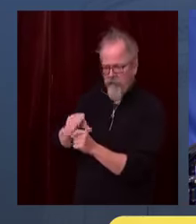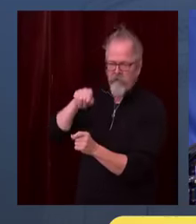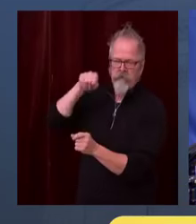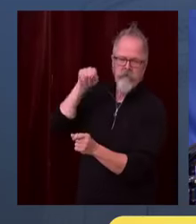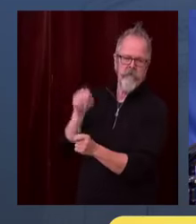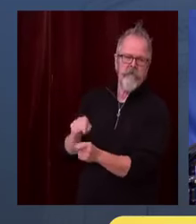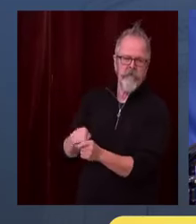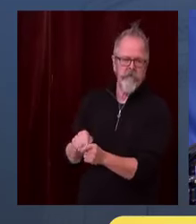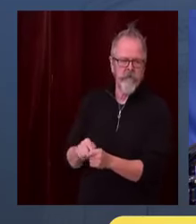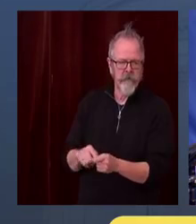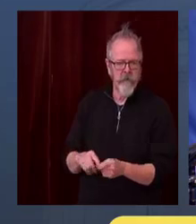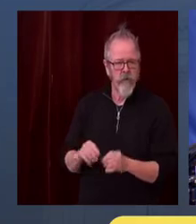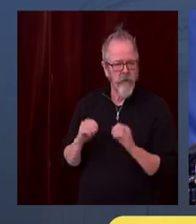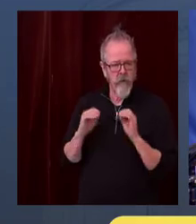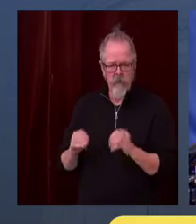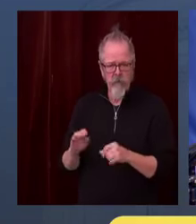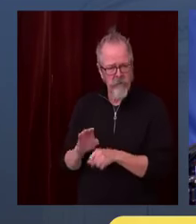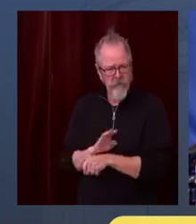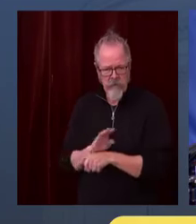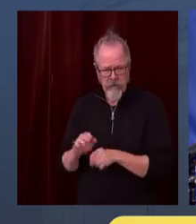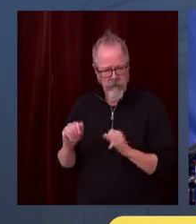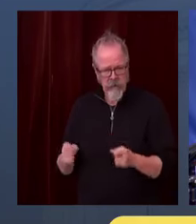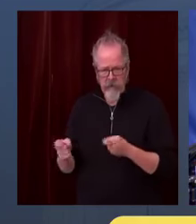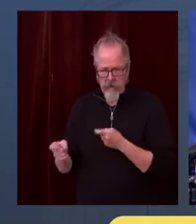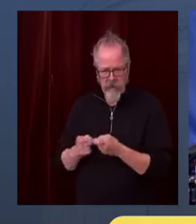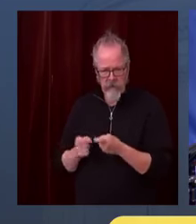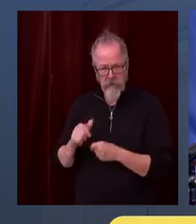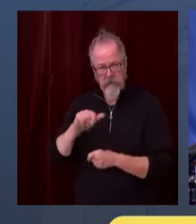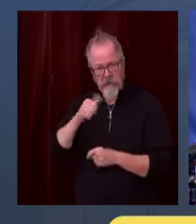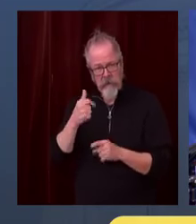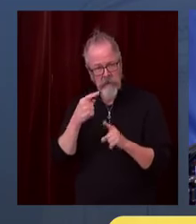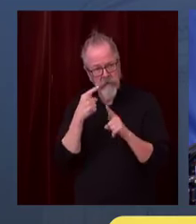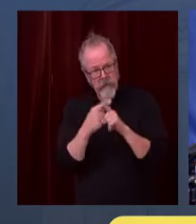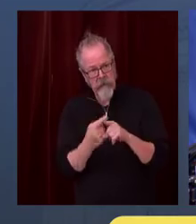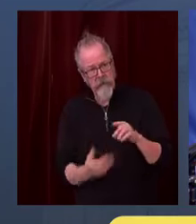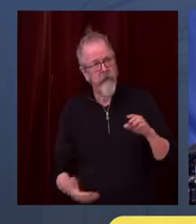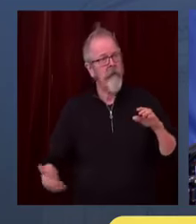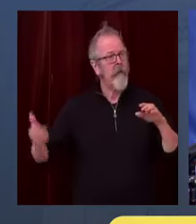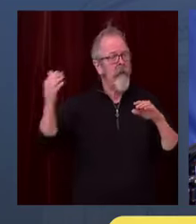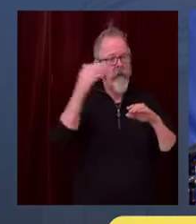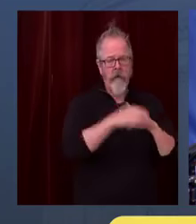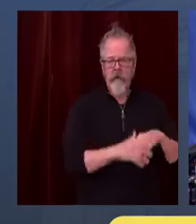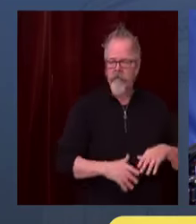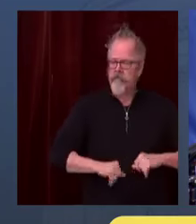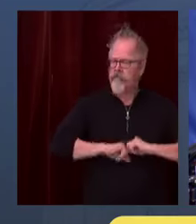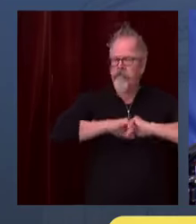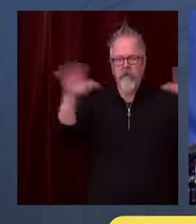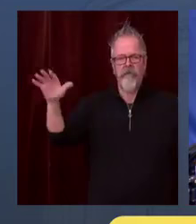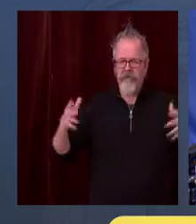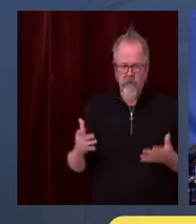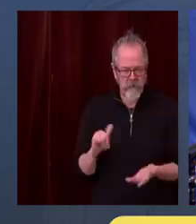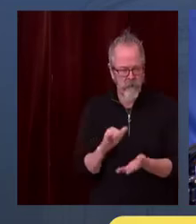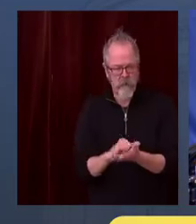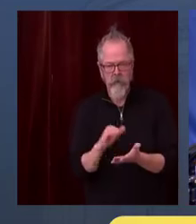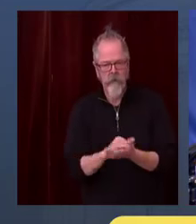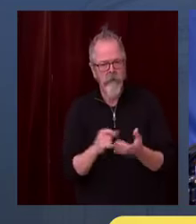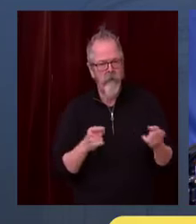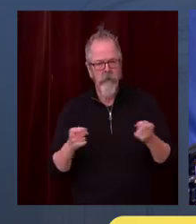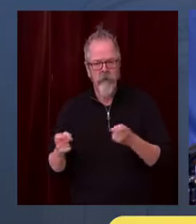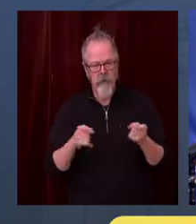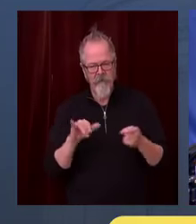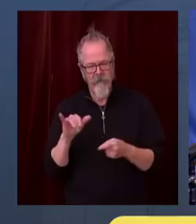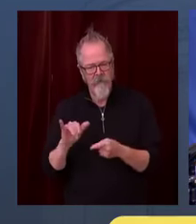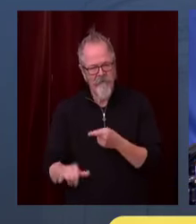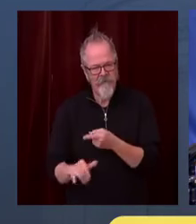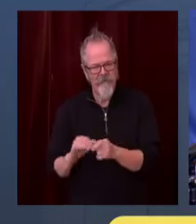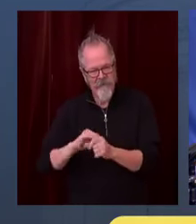their capacity. And there's sort of a stable backlog at the moment. It's not increasing. And they continue to try to use